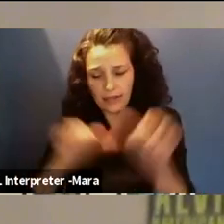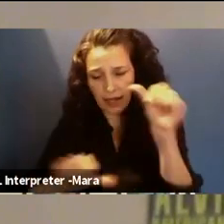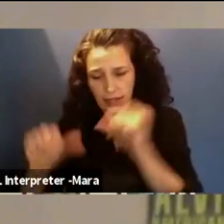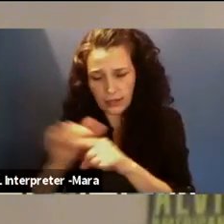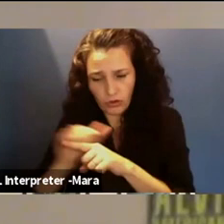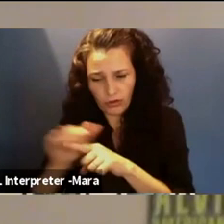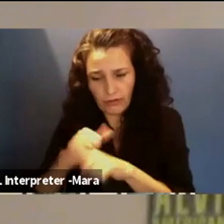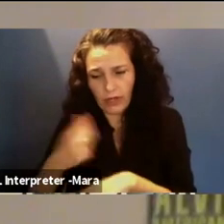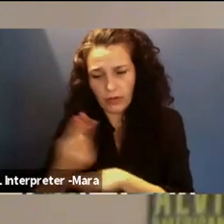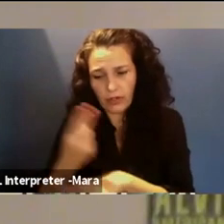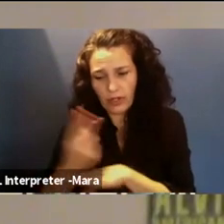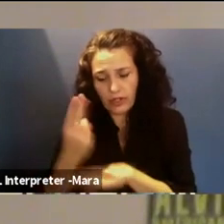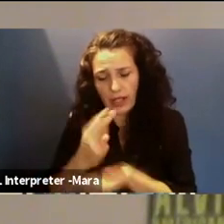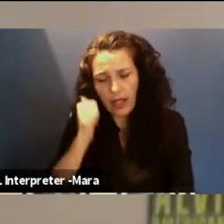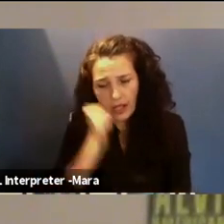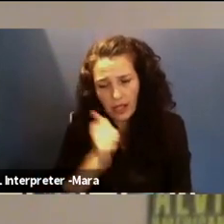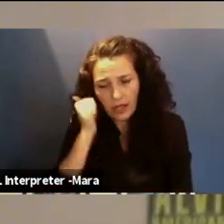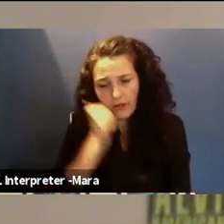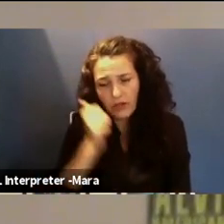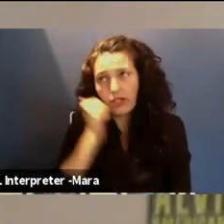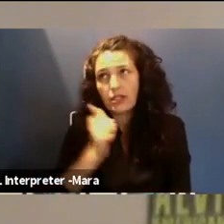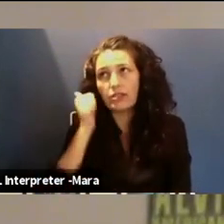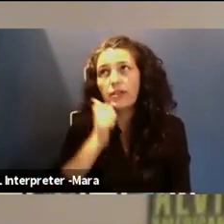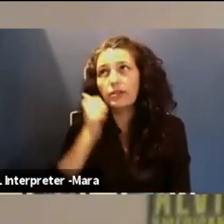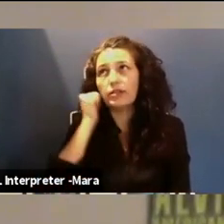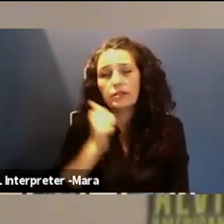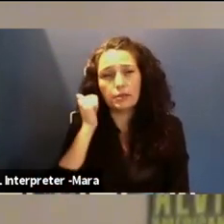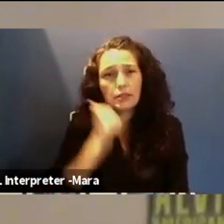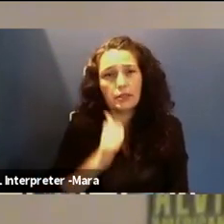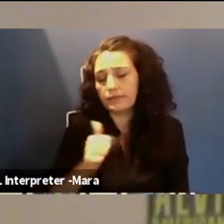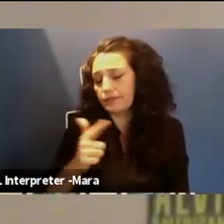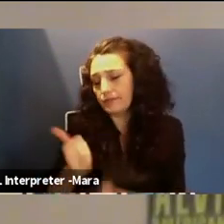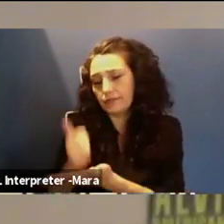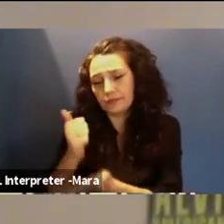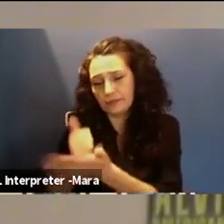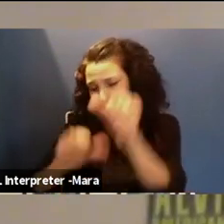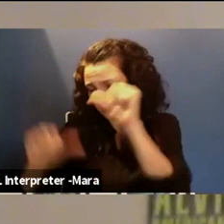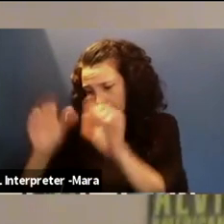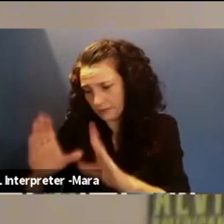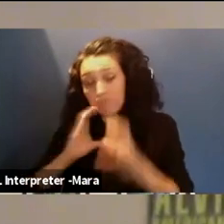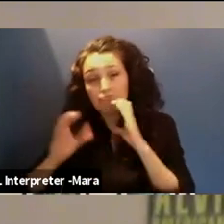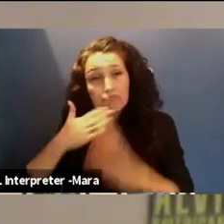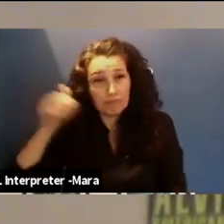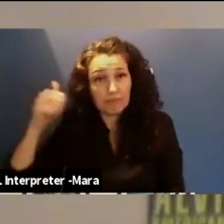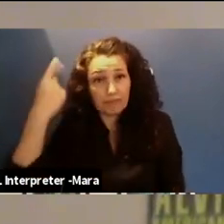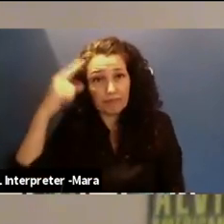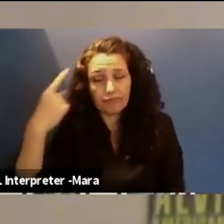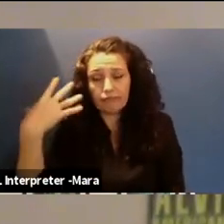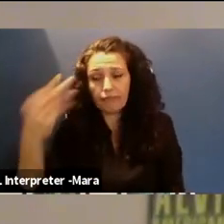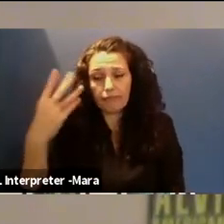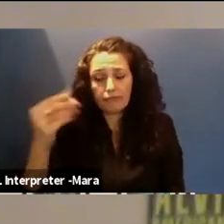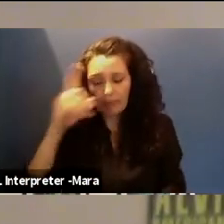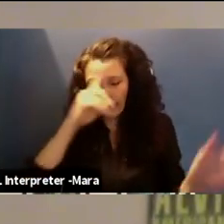single day, no matter what I'm doing, whether that is helping scientists to communicate better to the outside world, preparing